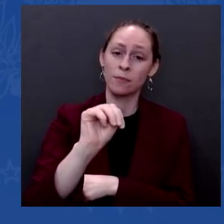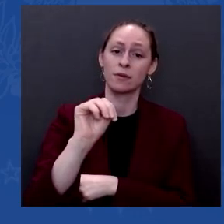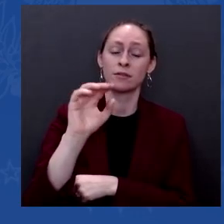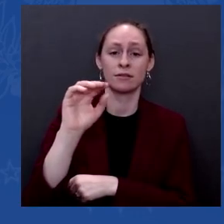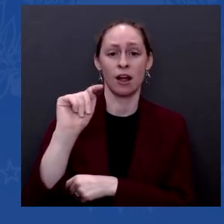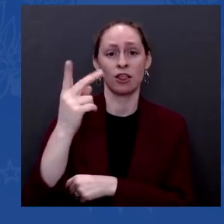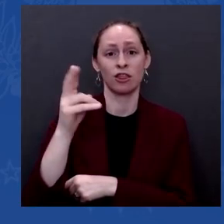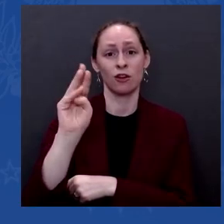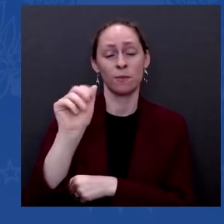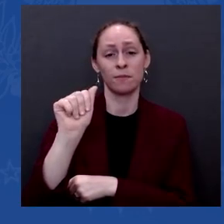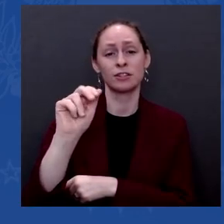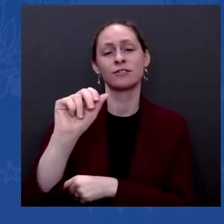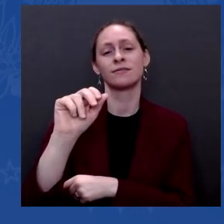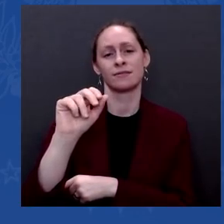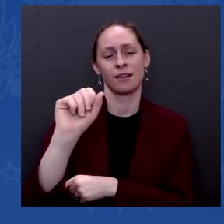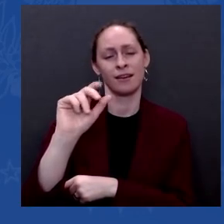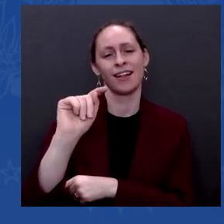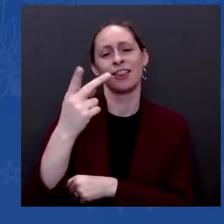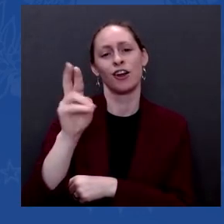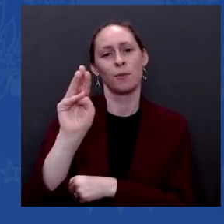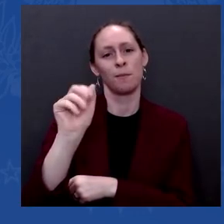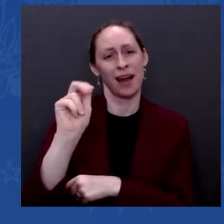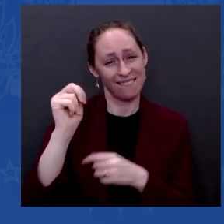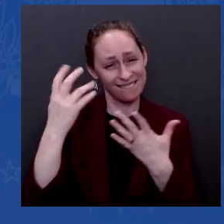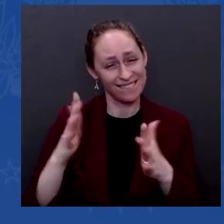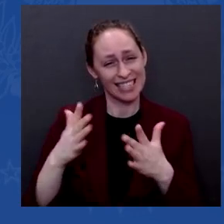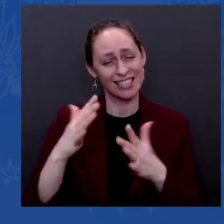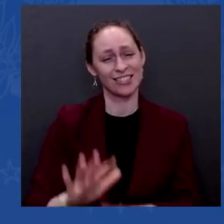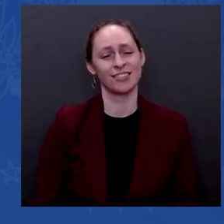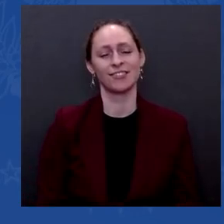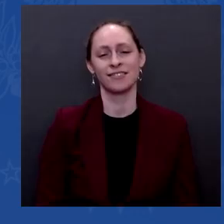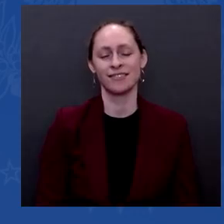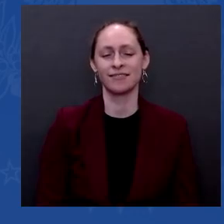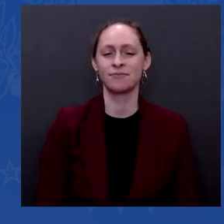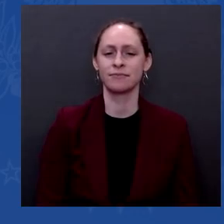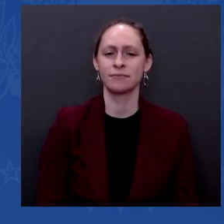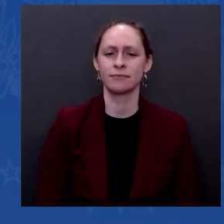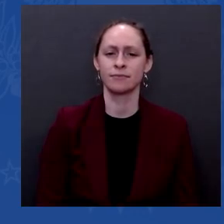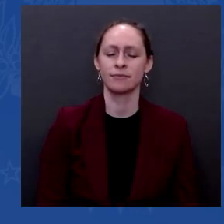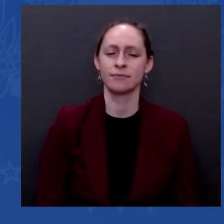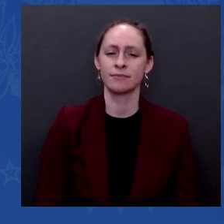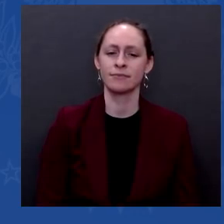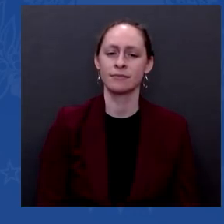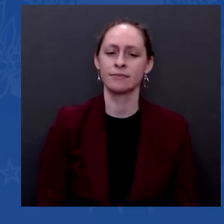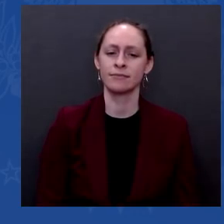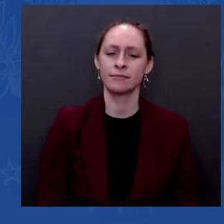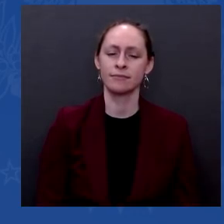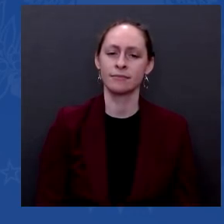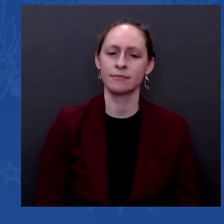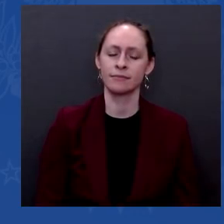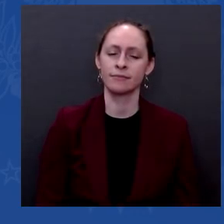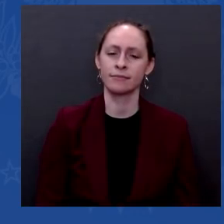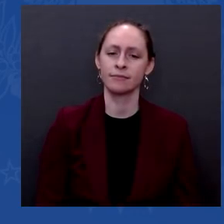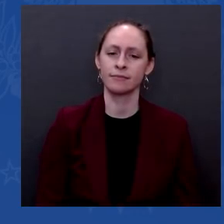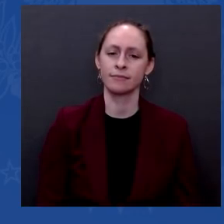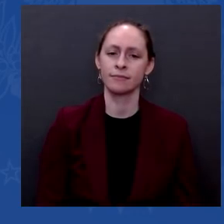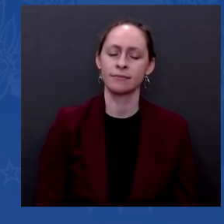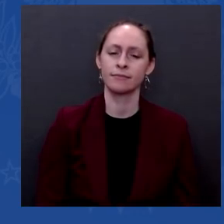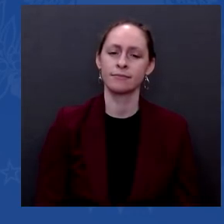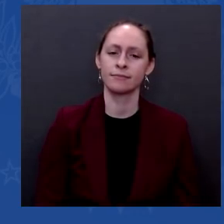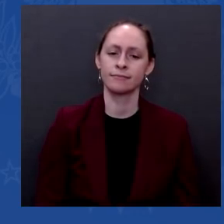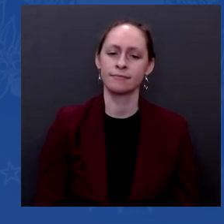that I didn't either anticipate or because I didn't speak to it as fervently